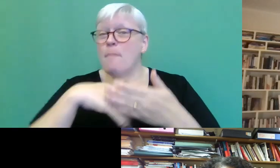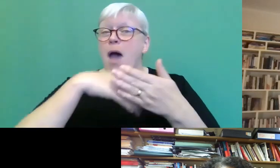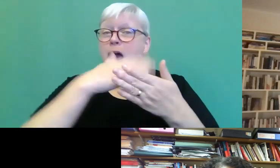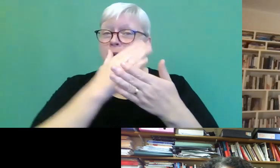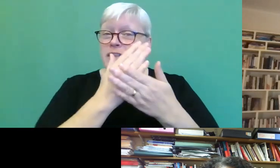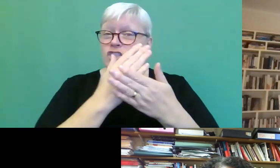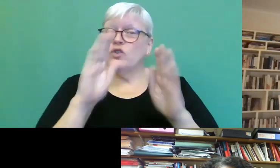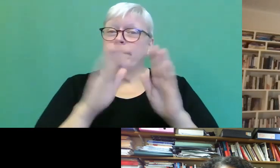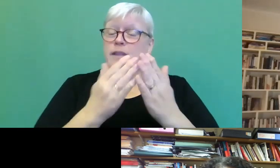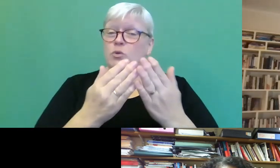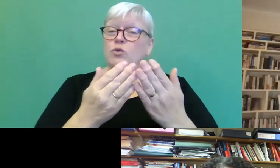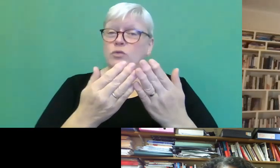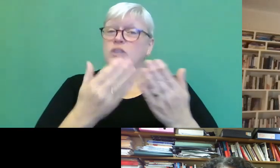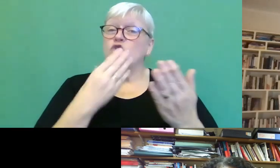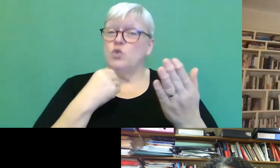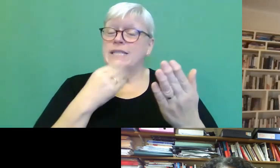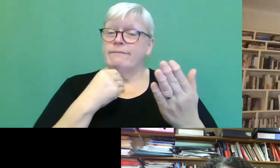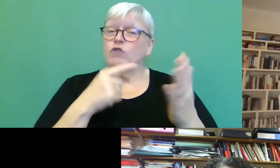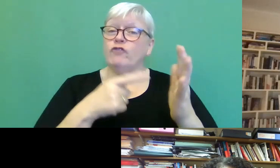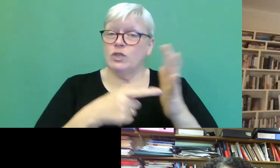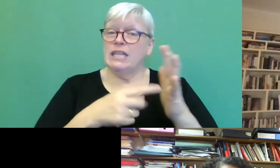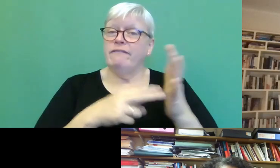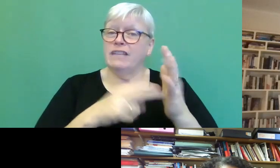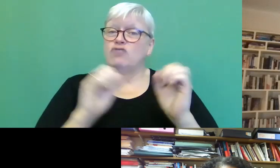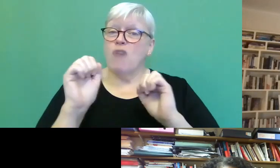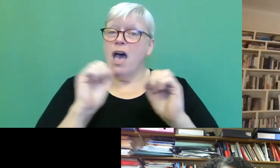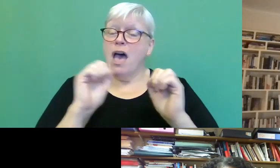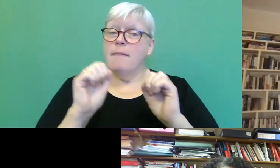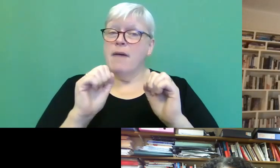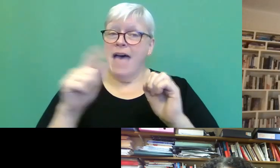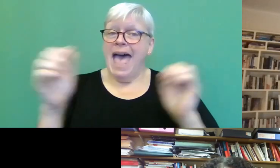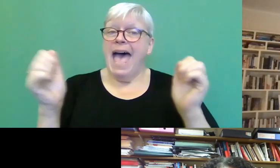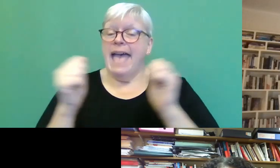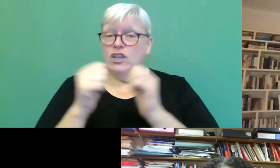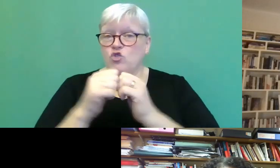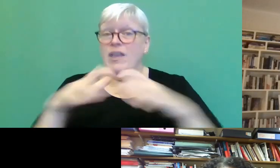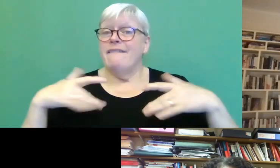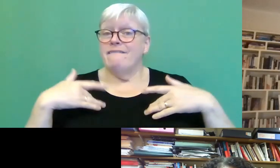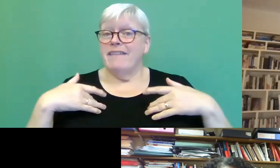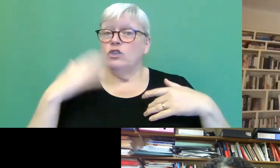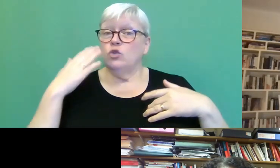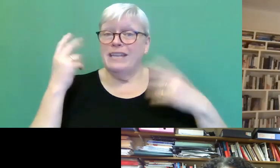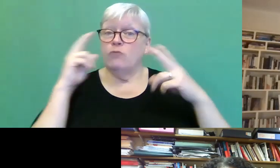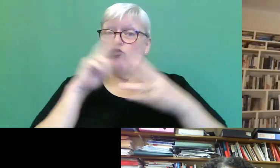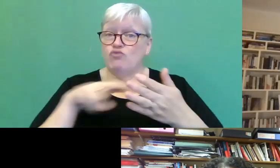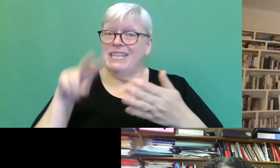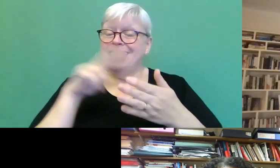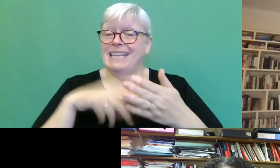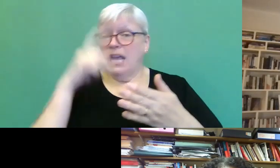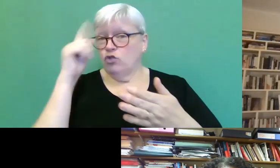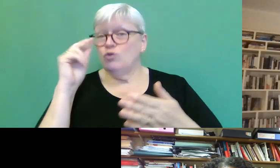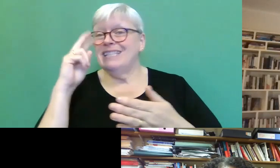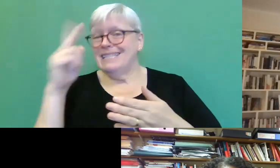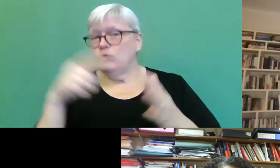lend itself quite well to TV drama. Yeah, I agree. I felt that when I was reading it, actually, I could imagine it. Yeah.